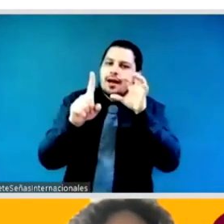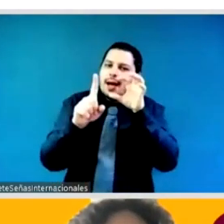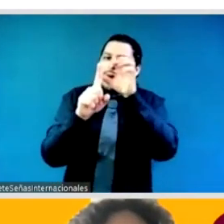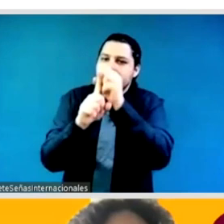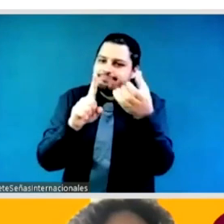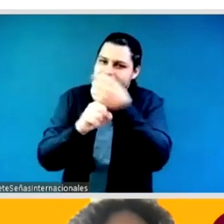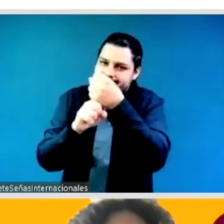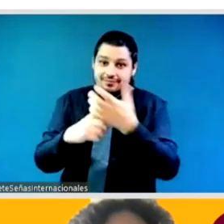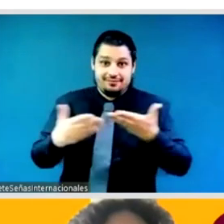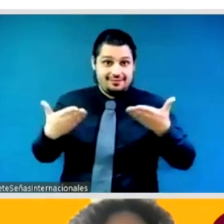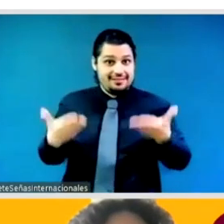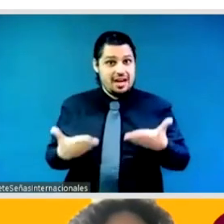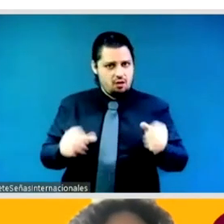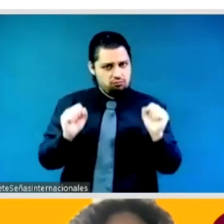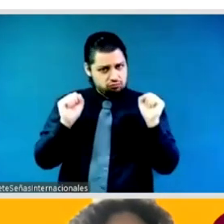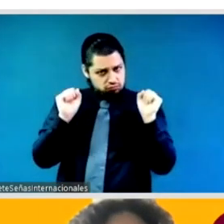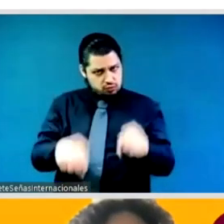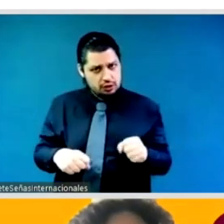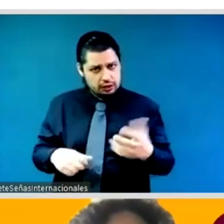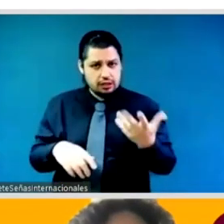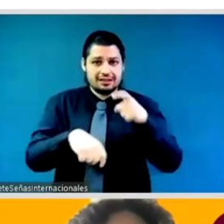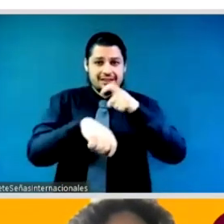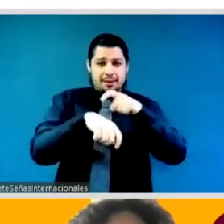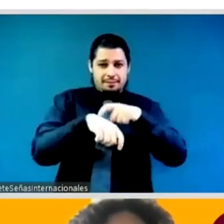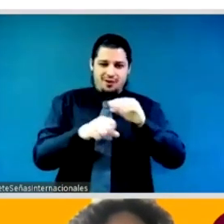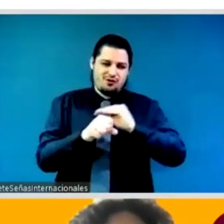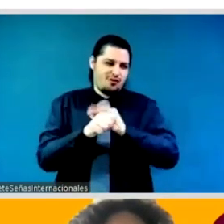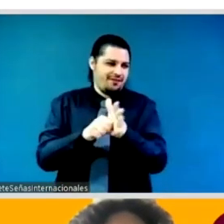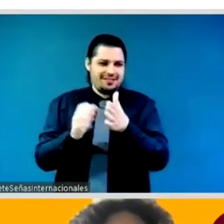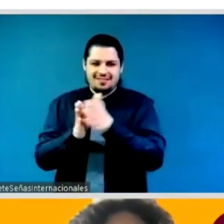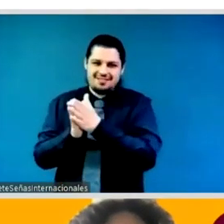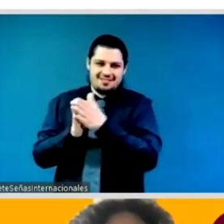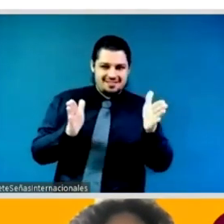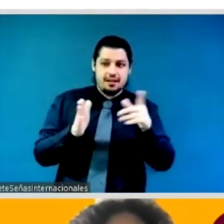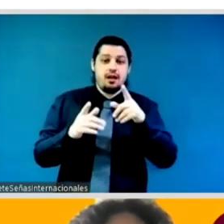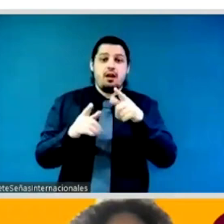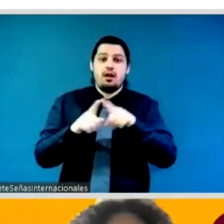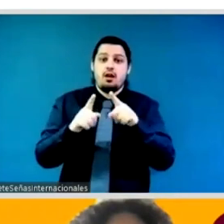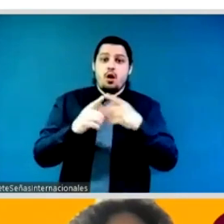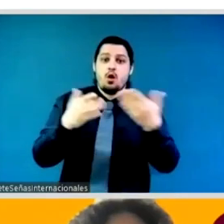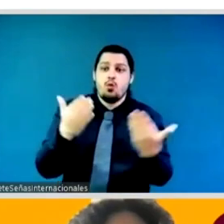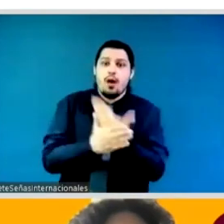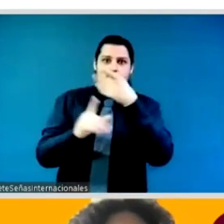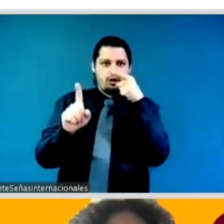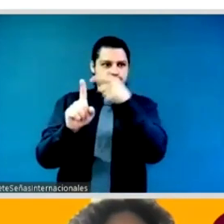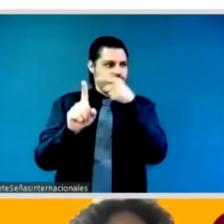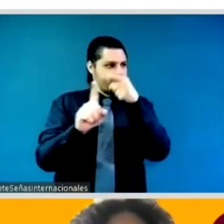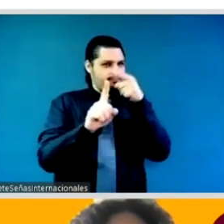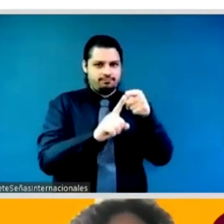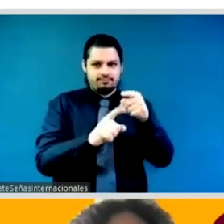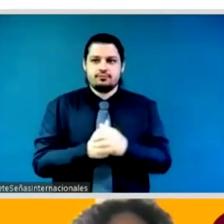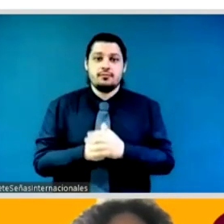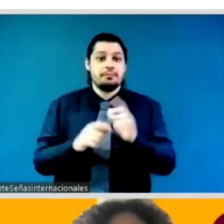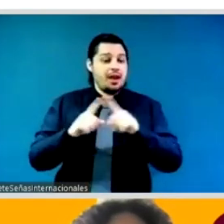back better and really to look at inclusiveness and look at a feminist perspective of policies writ large domestic and